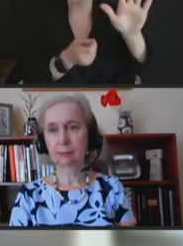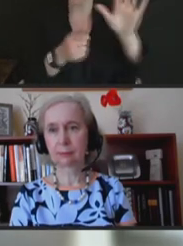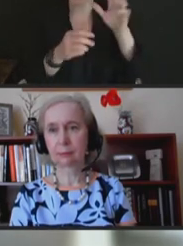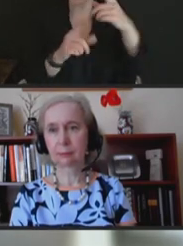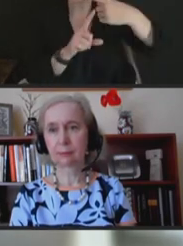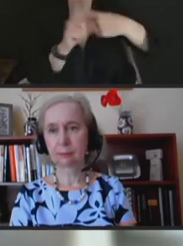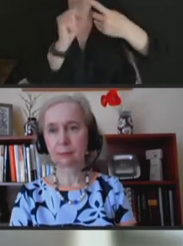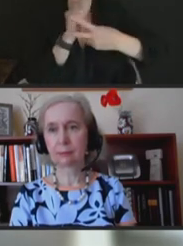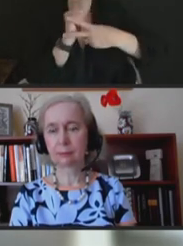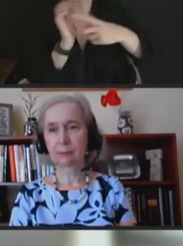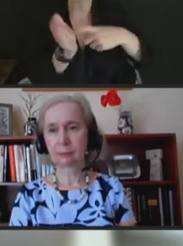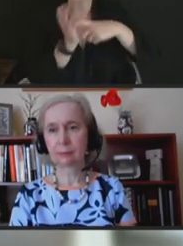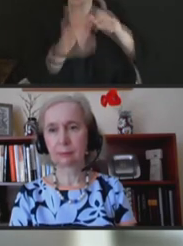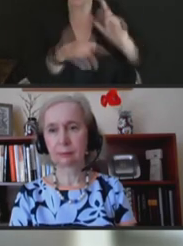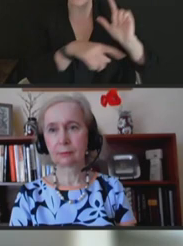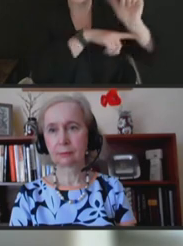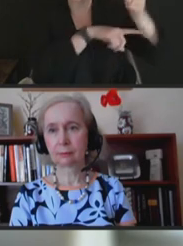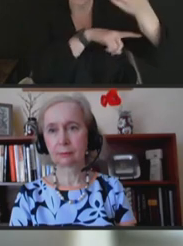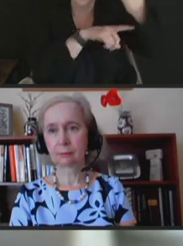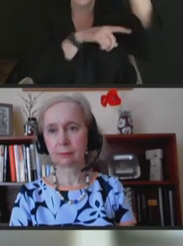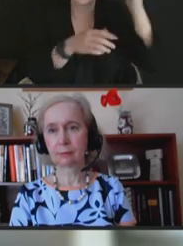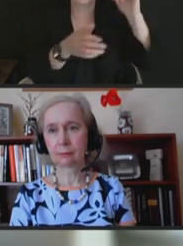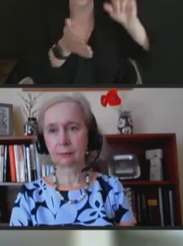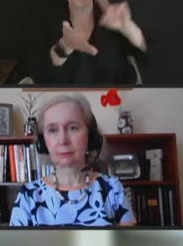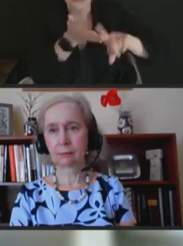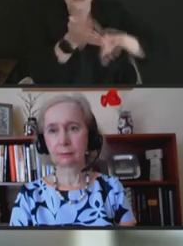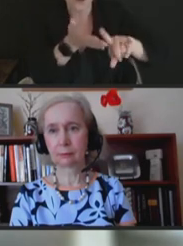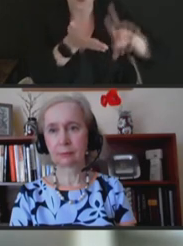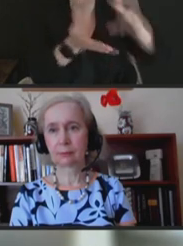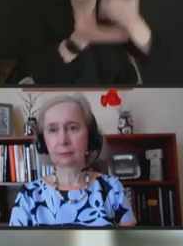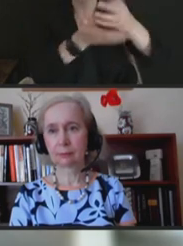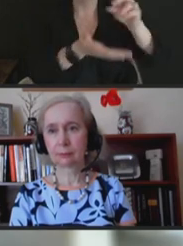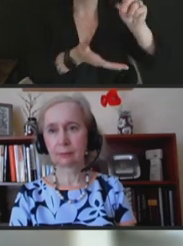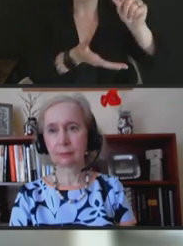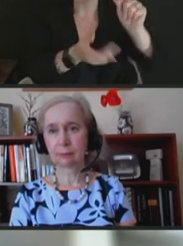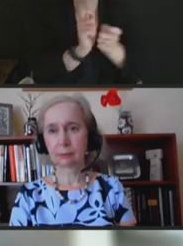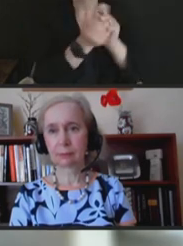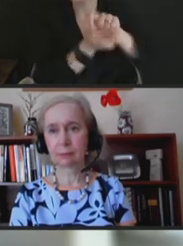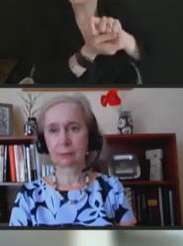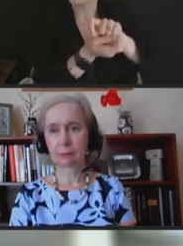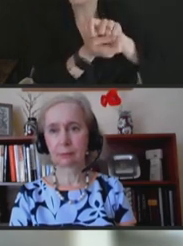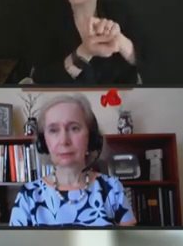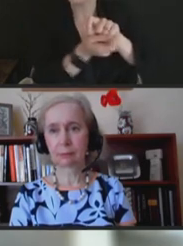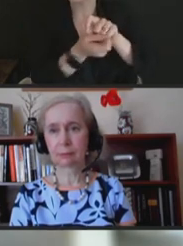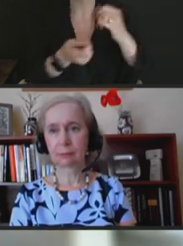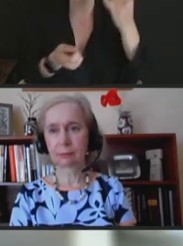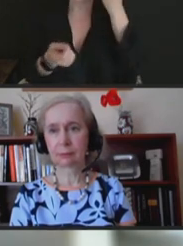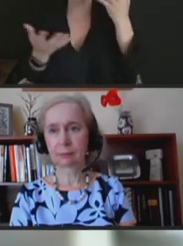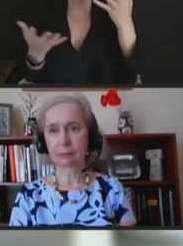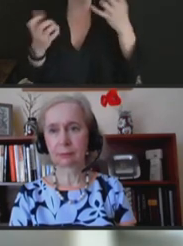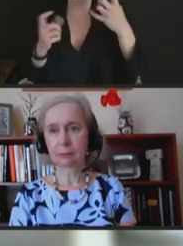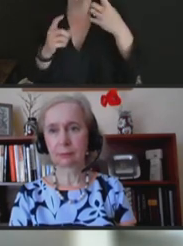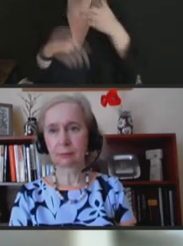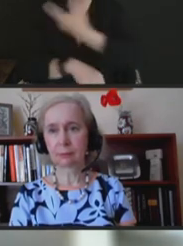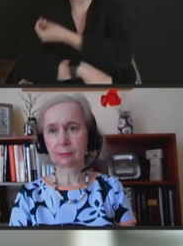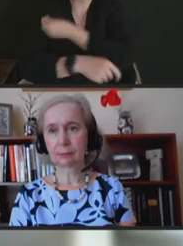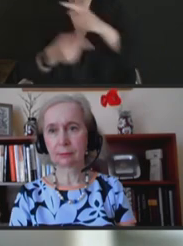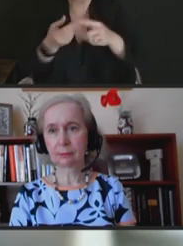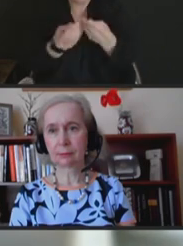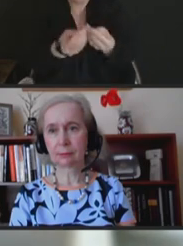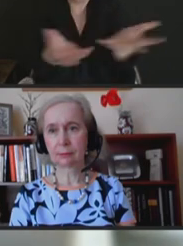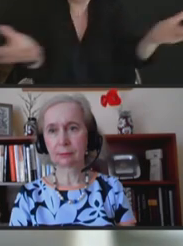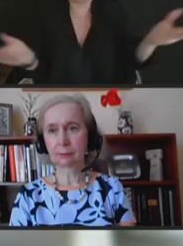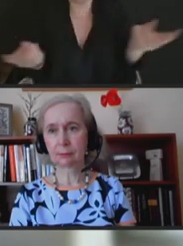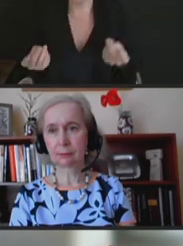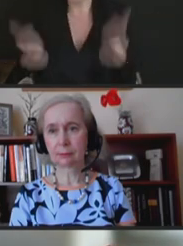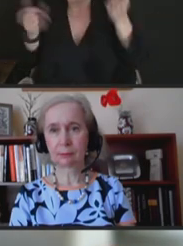And so, if you want a vaccine to go out as soon as it's been produced, you kind of are stuck in the situation where it has to be ultra-cold for